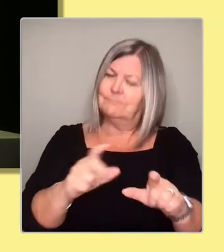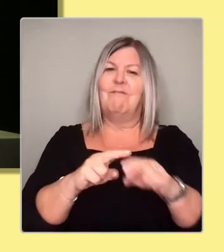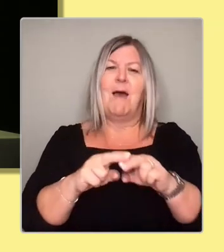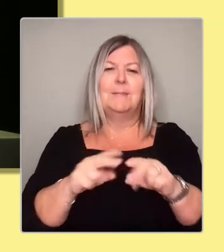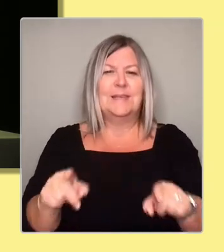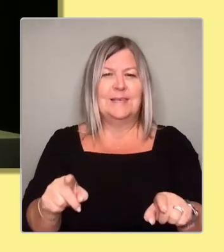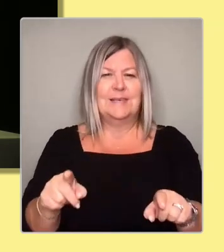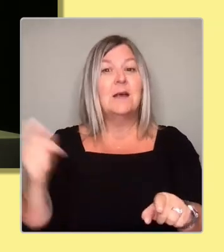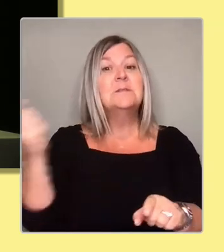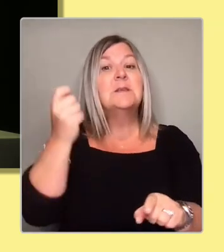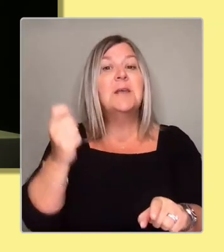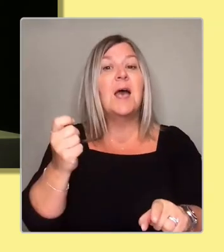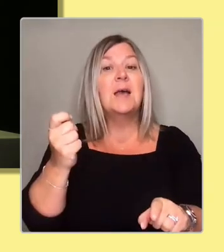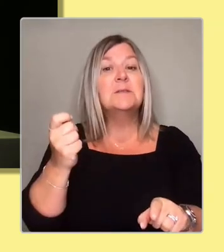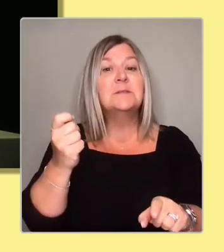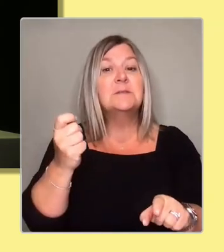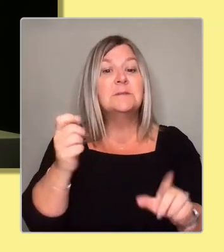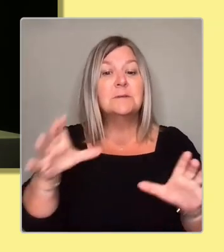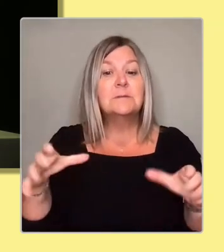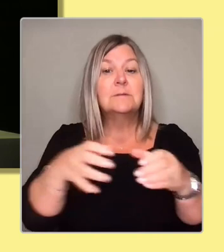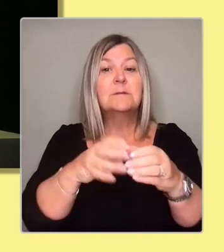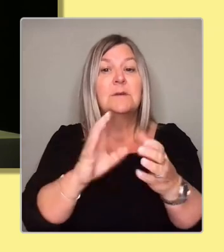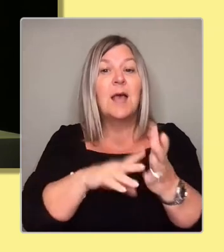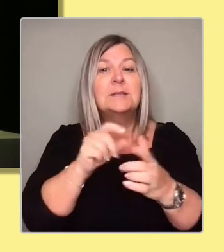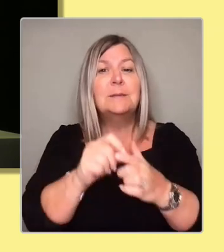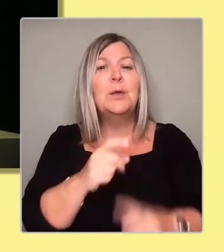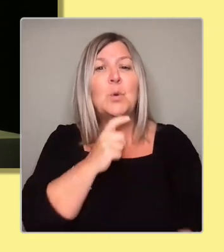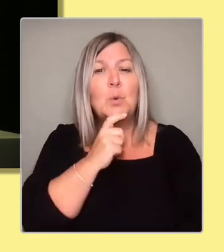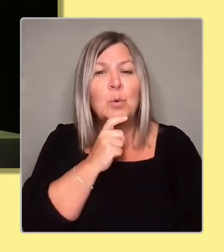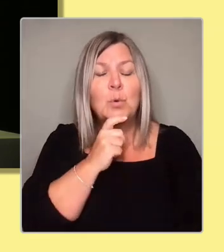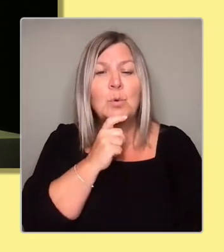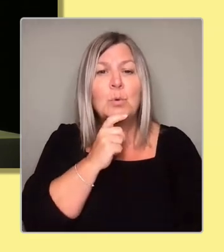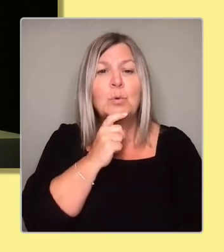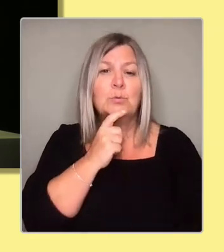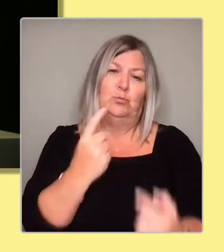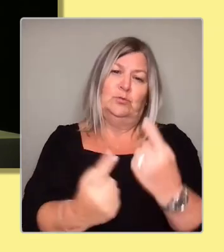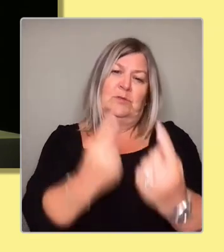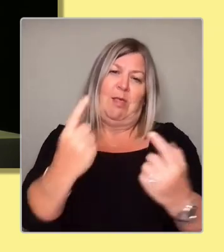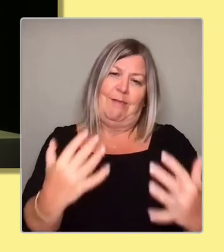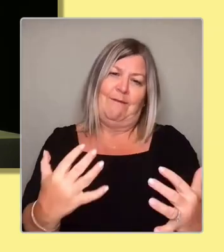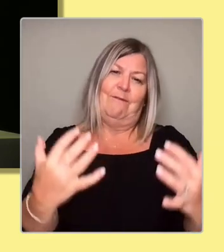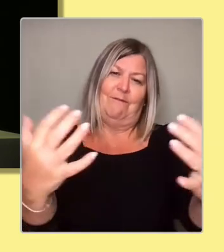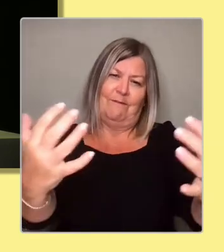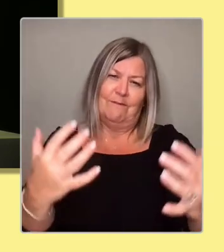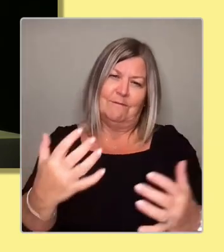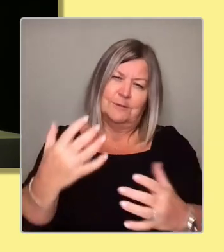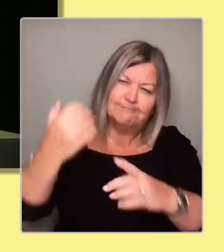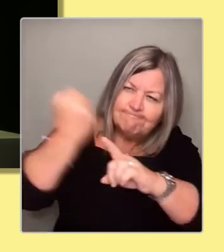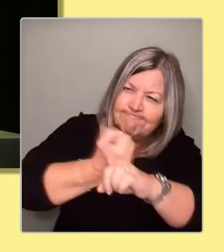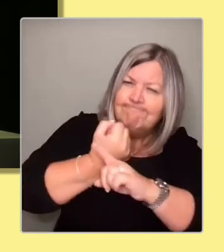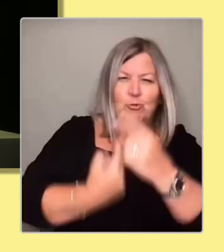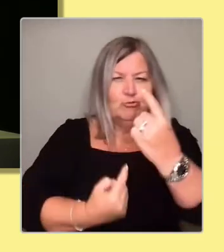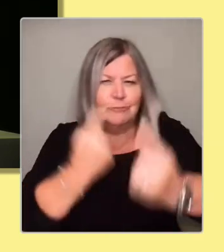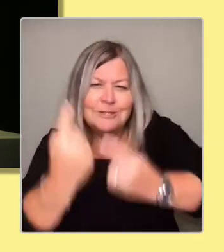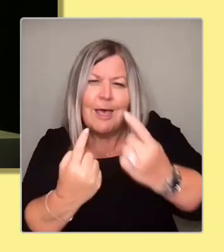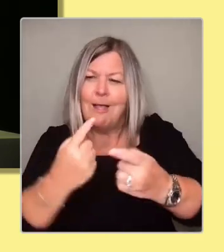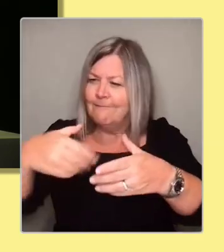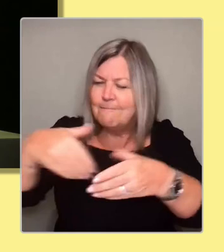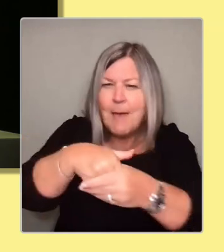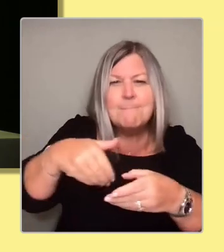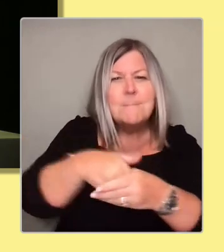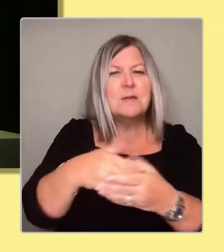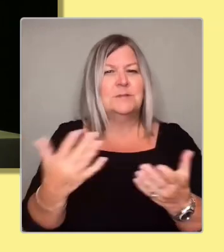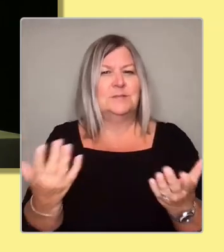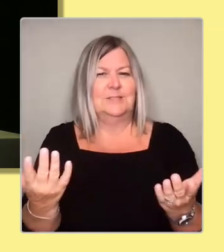each and every single one of you. The activists, the members. You're the ones who knock